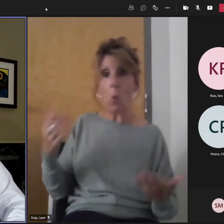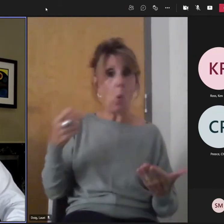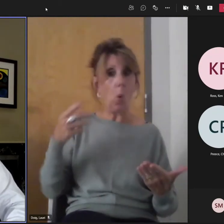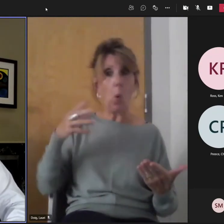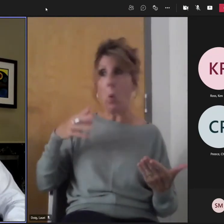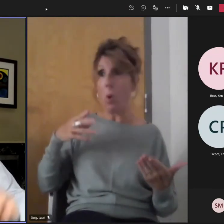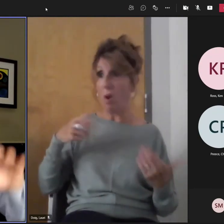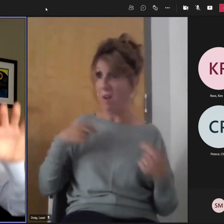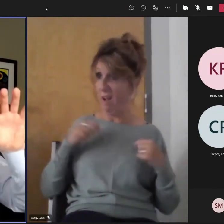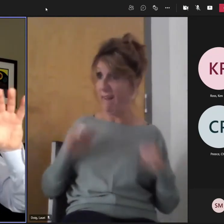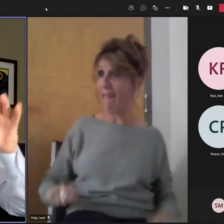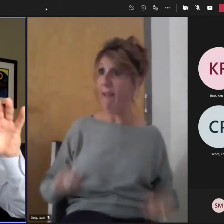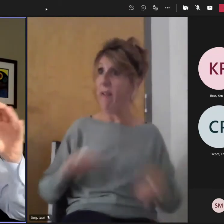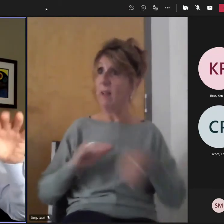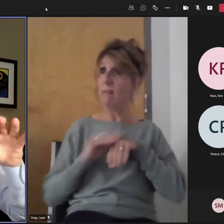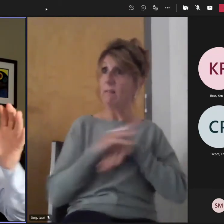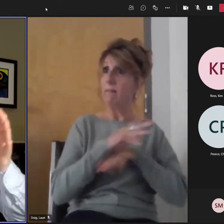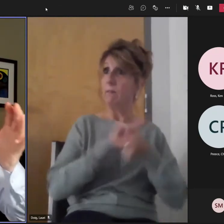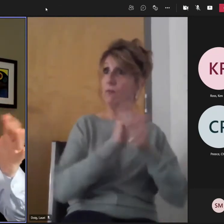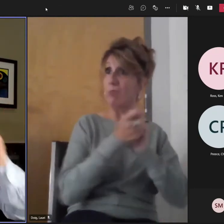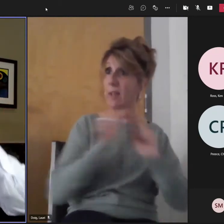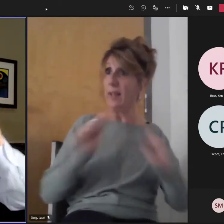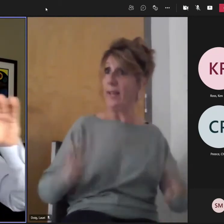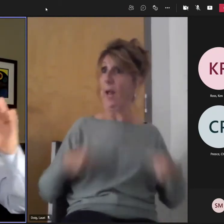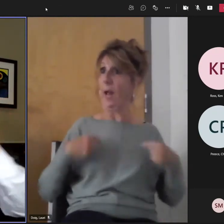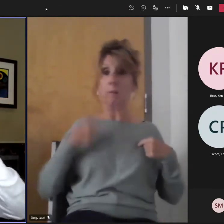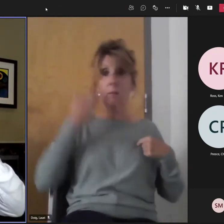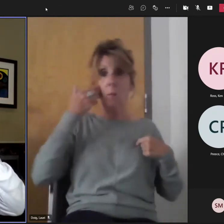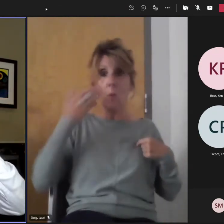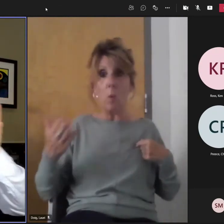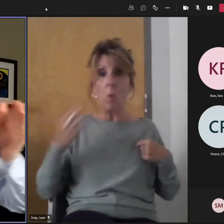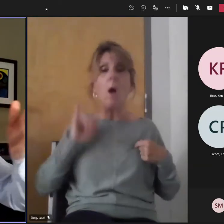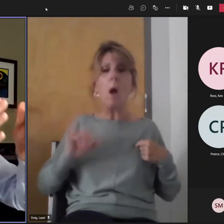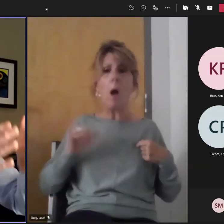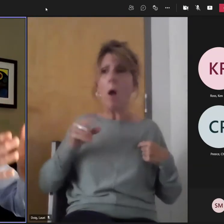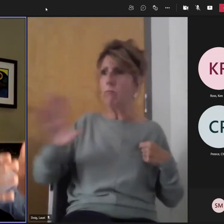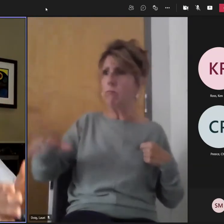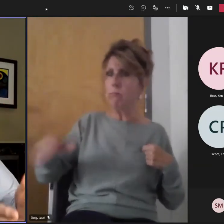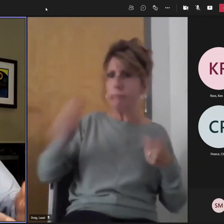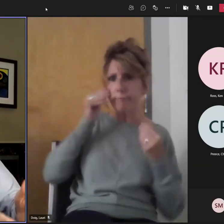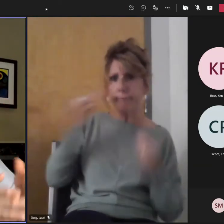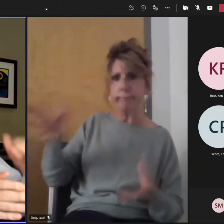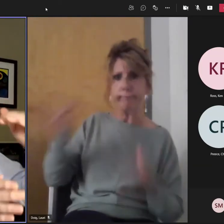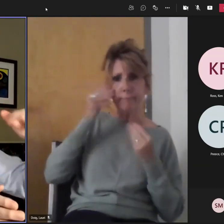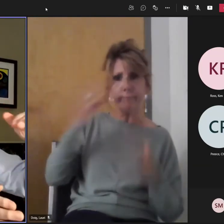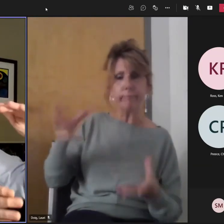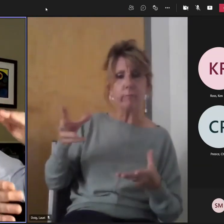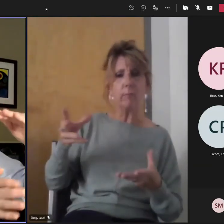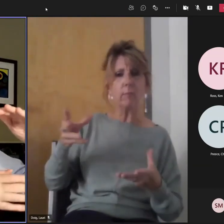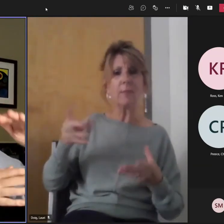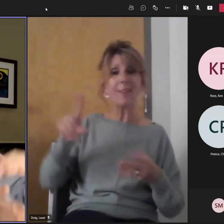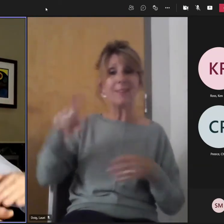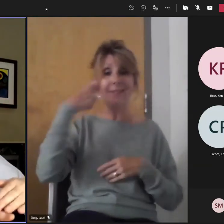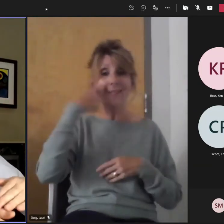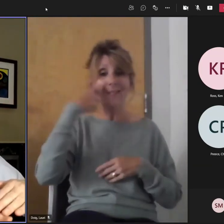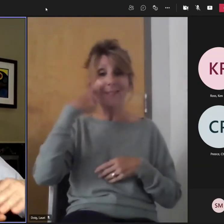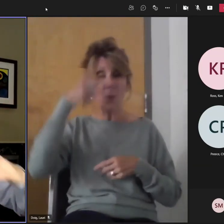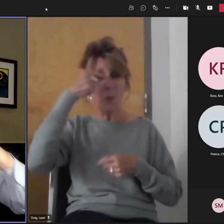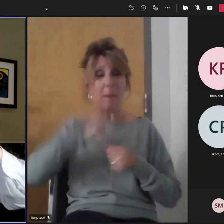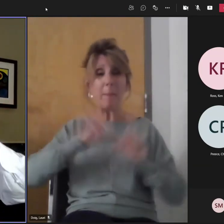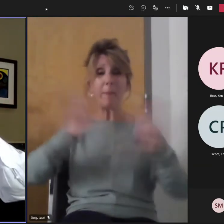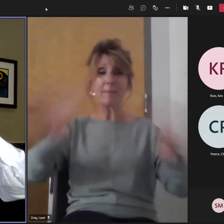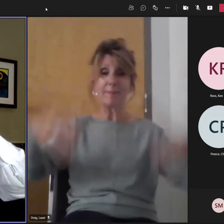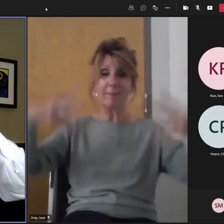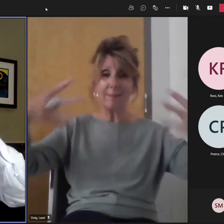role could be. And when you compare our, we have a chart that says, here's the old pedagogy, teachers' role, students' role.